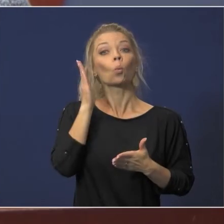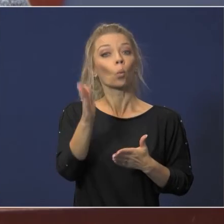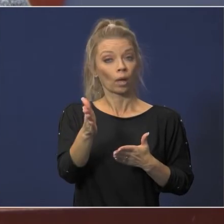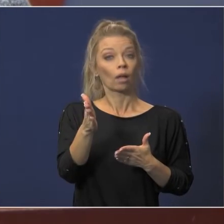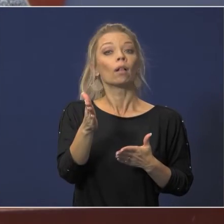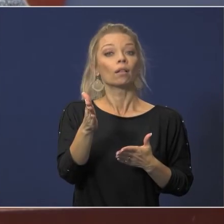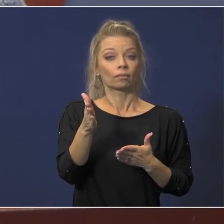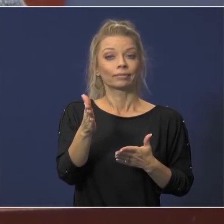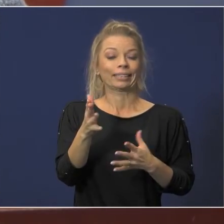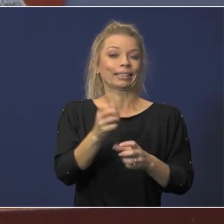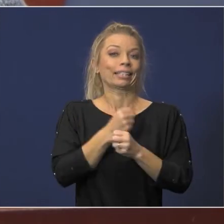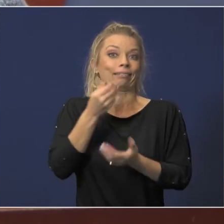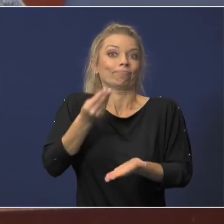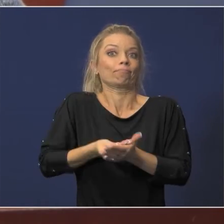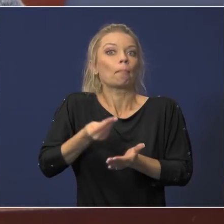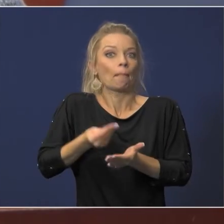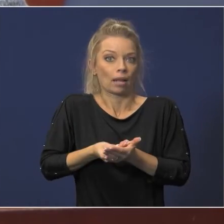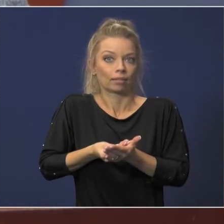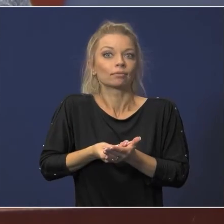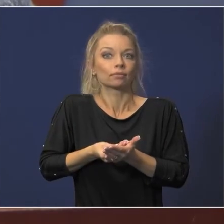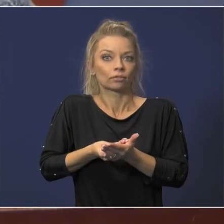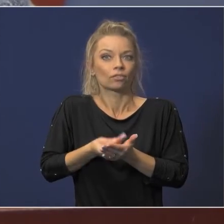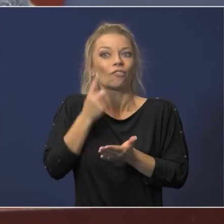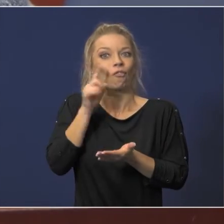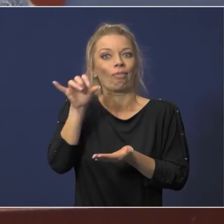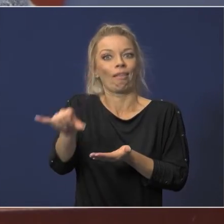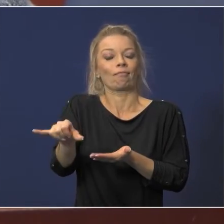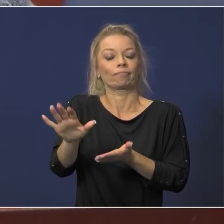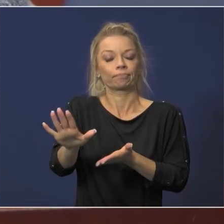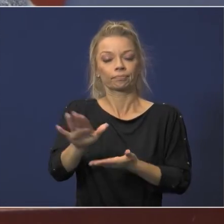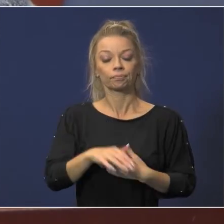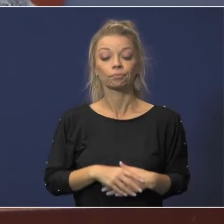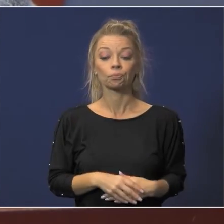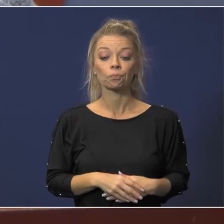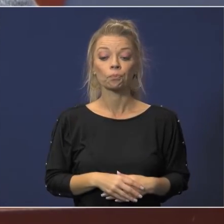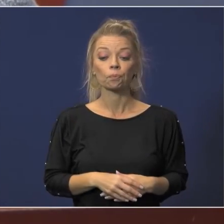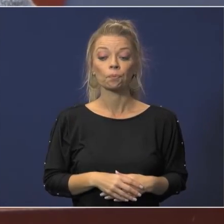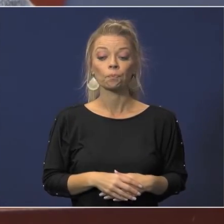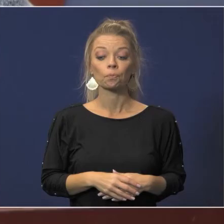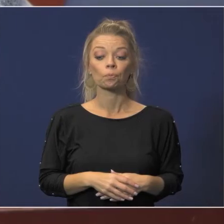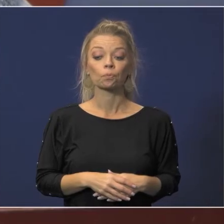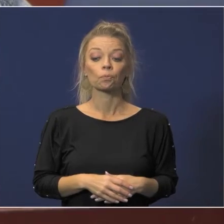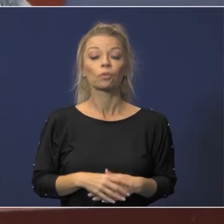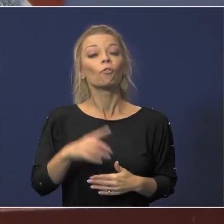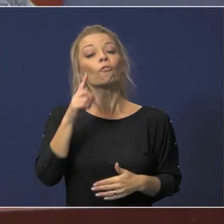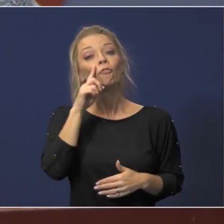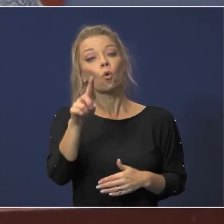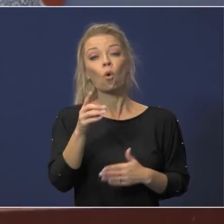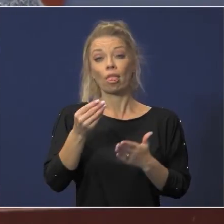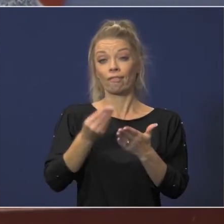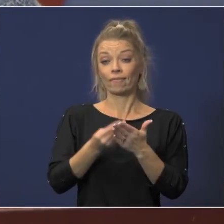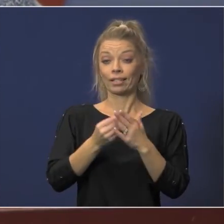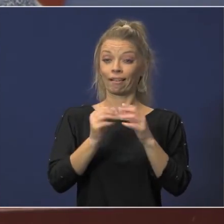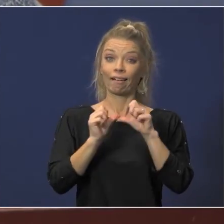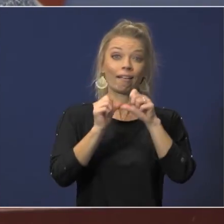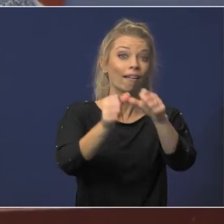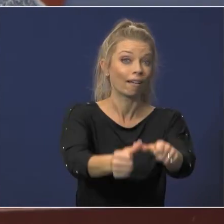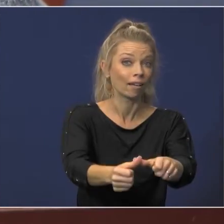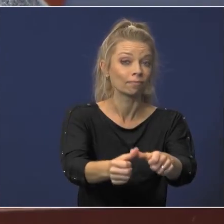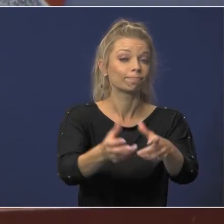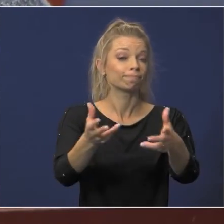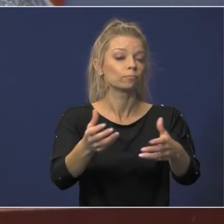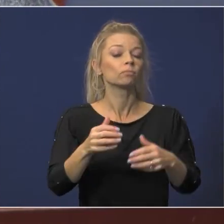to receive ada funding for them as far as as the funding and and and how long it lasts um